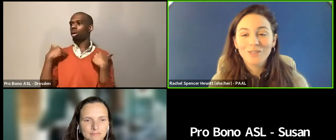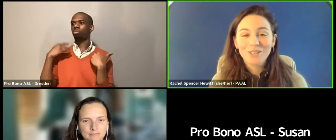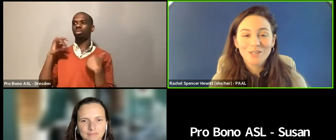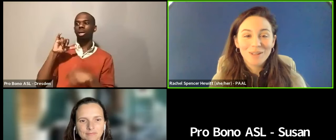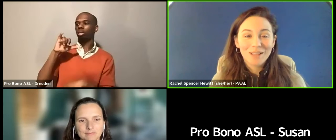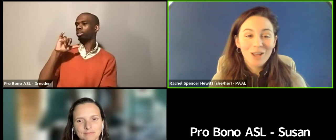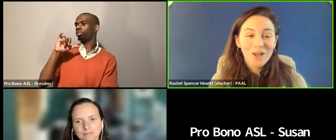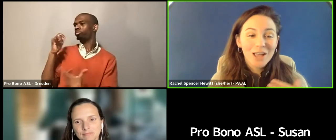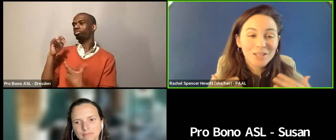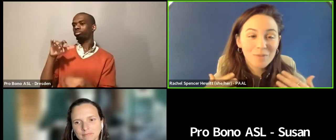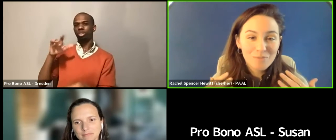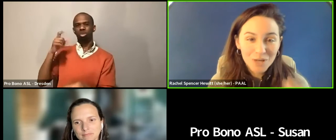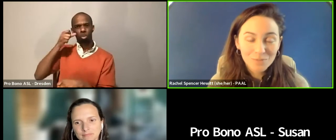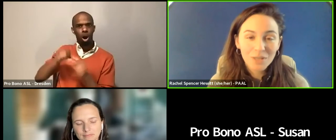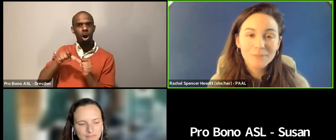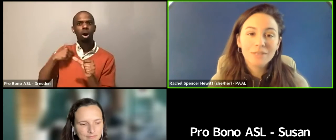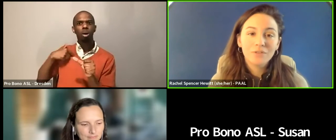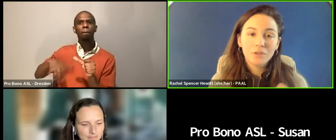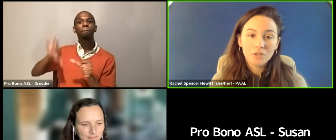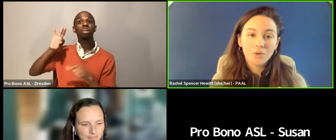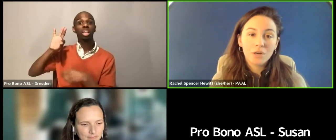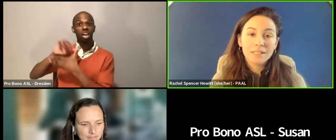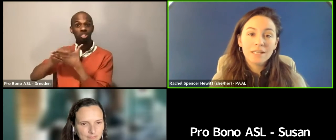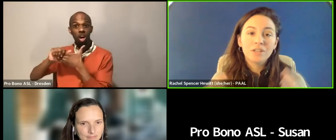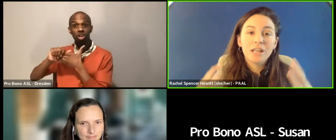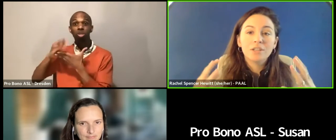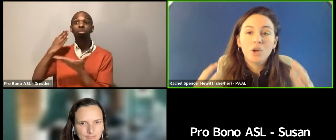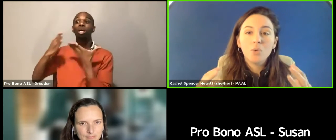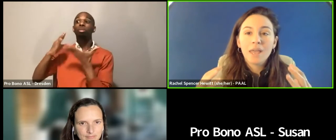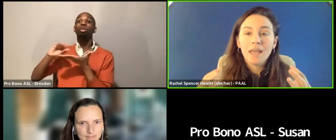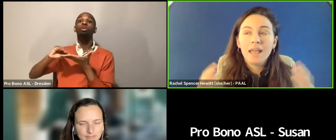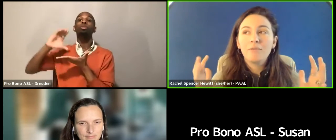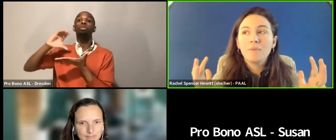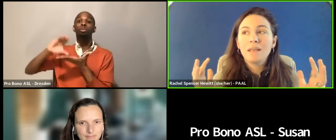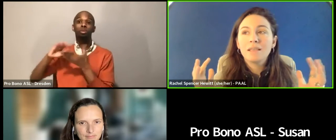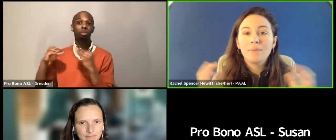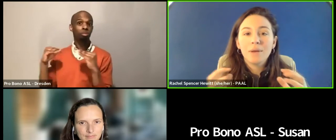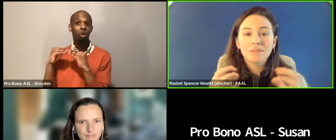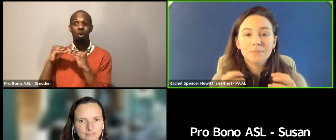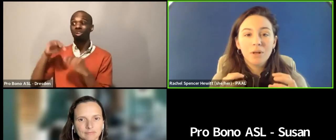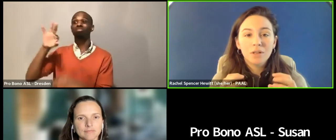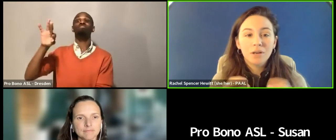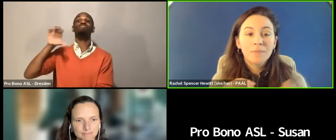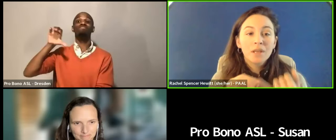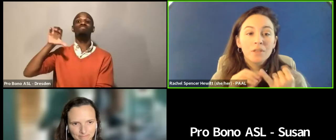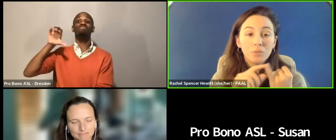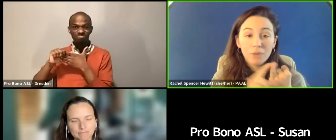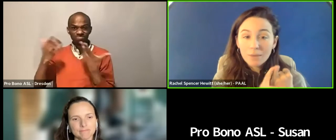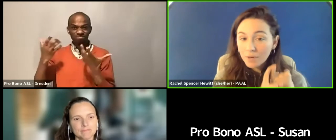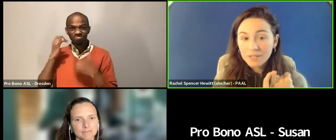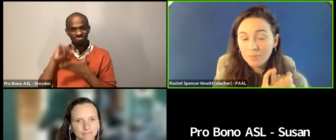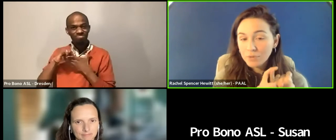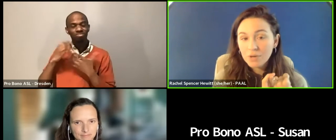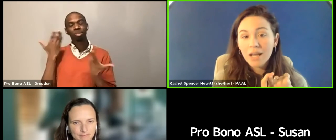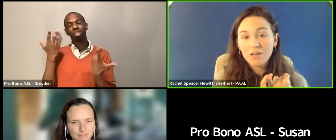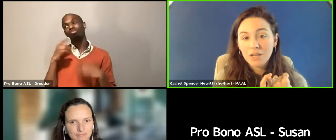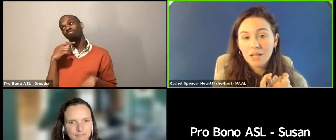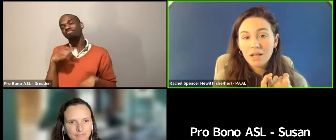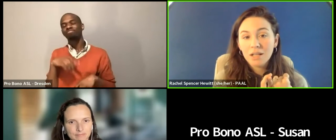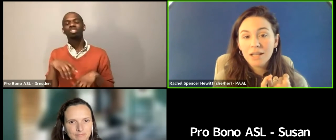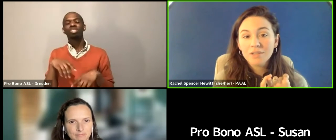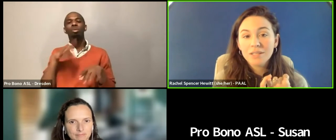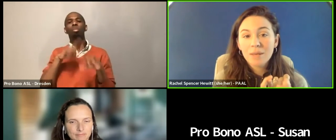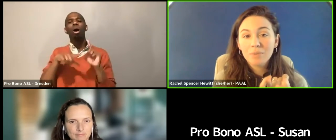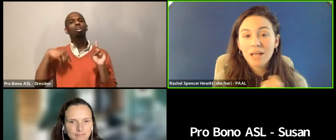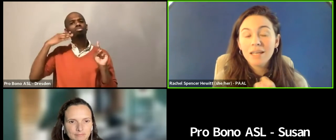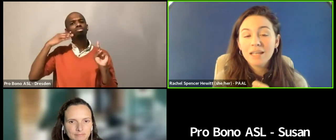having this conversation about like, it's going to be much more expensive for a larger organization. It's okay. If we make the amount smaller, the reimbursable strategy